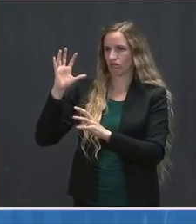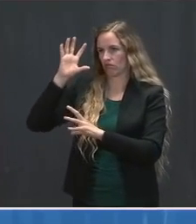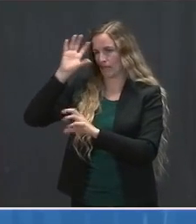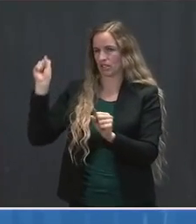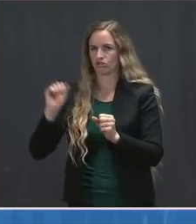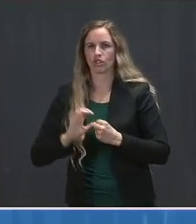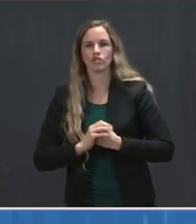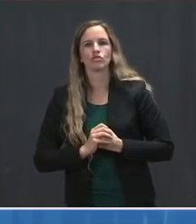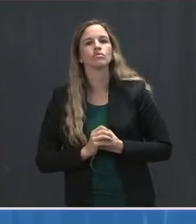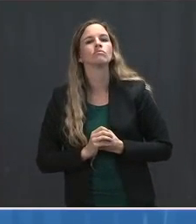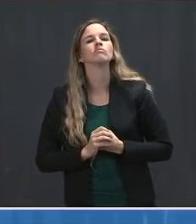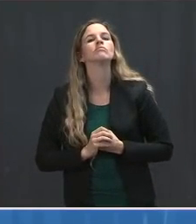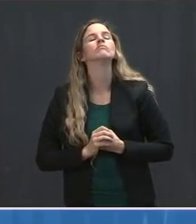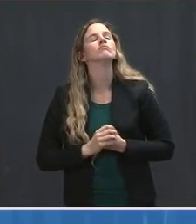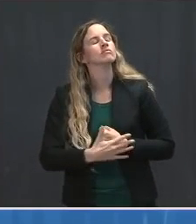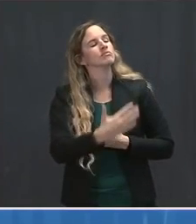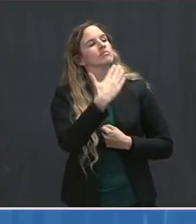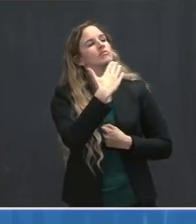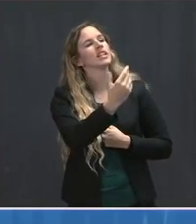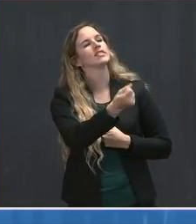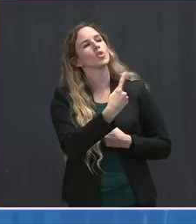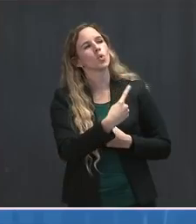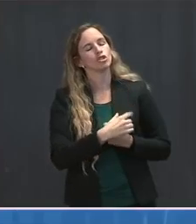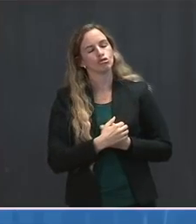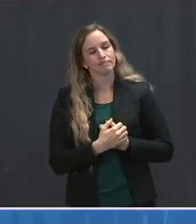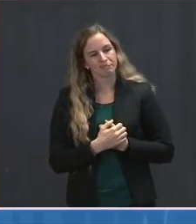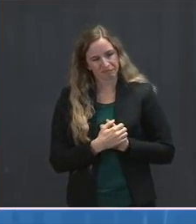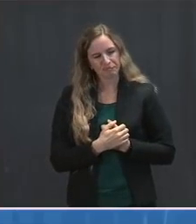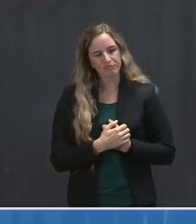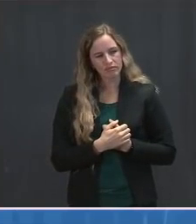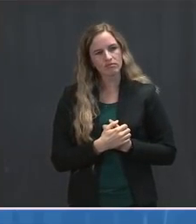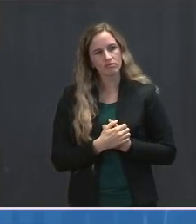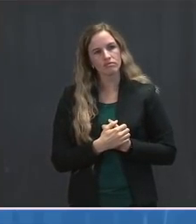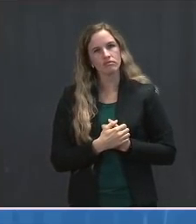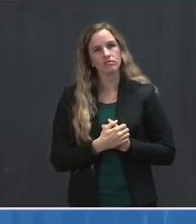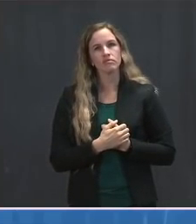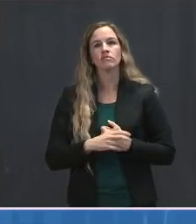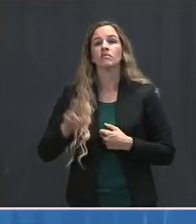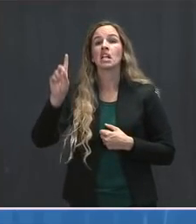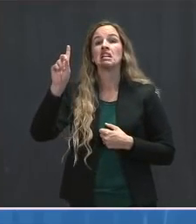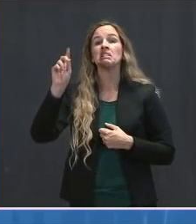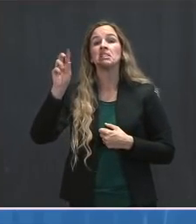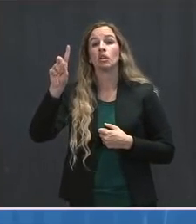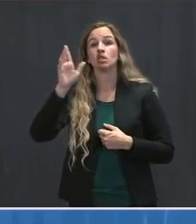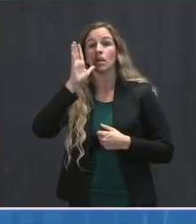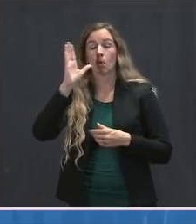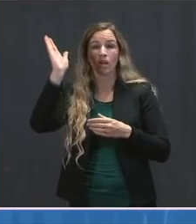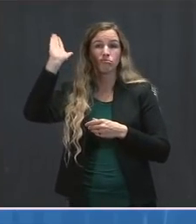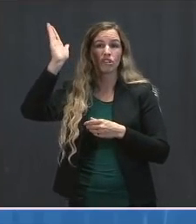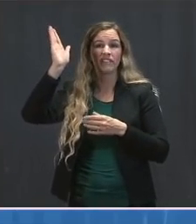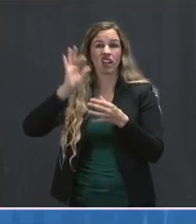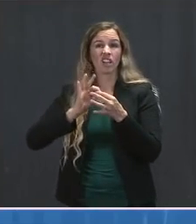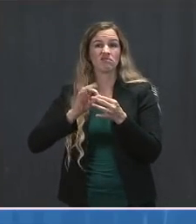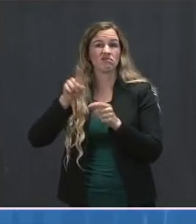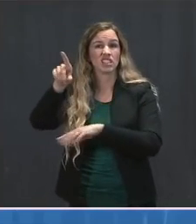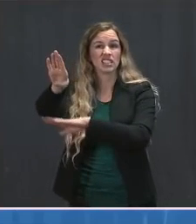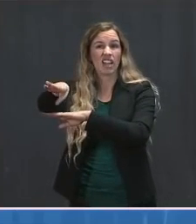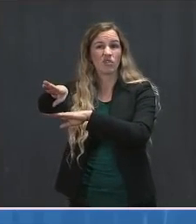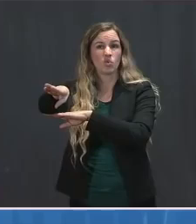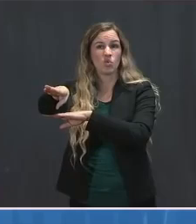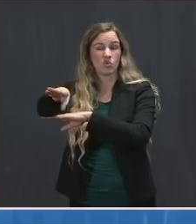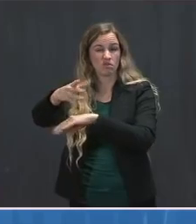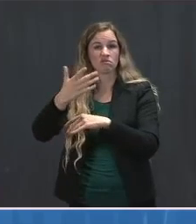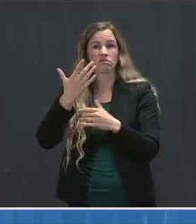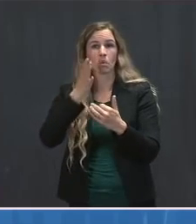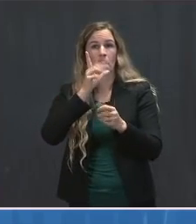Yeah, thanks for the question, Michael. I believe the Department of Defense is going to hold a briefing this afternoon to answer questions